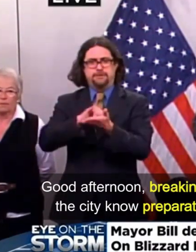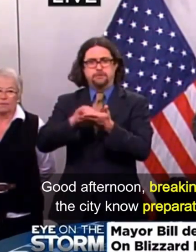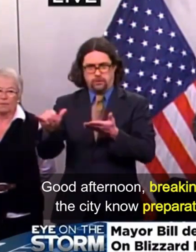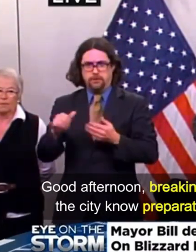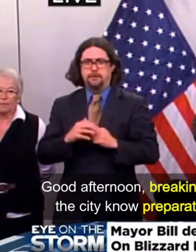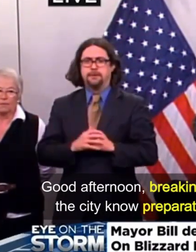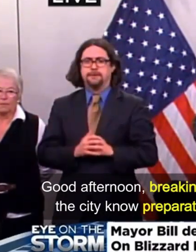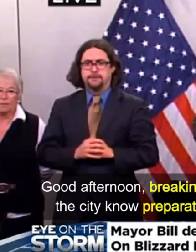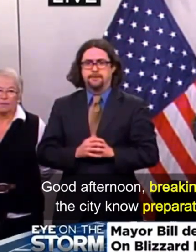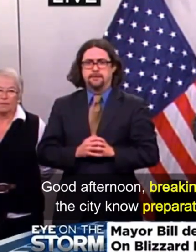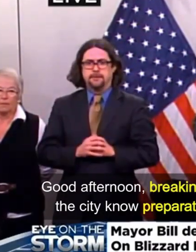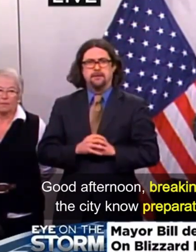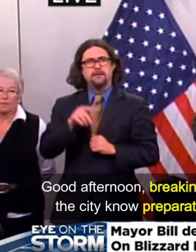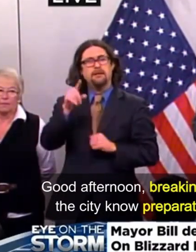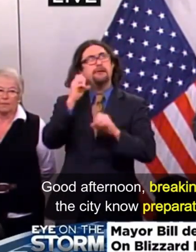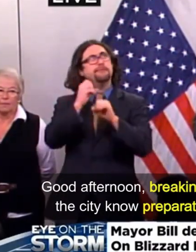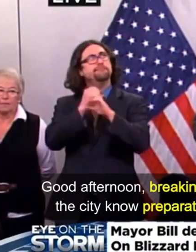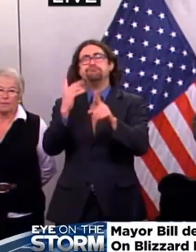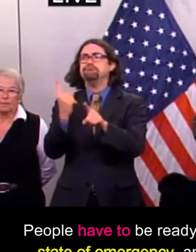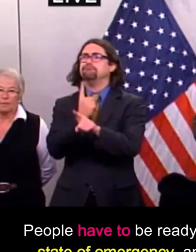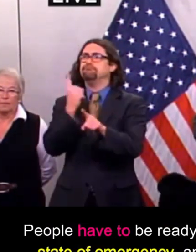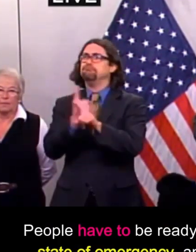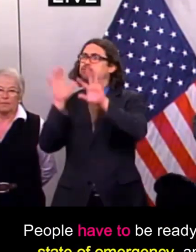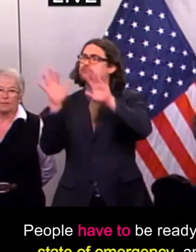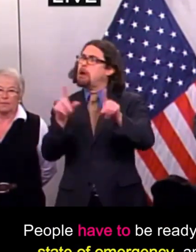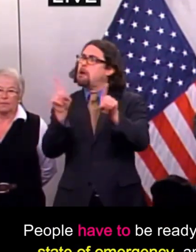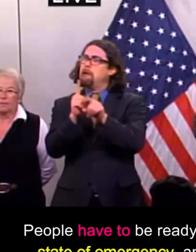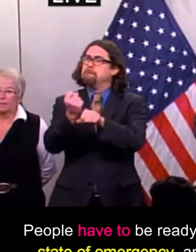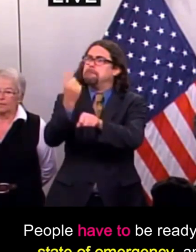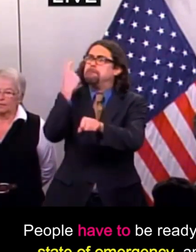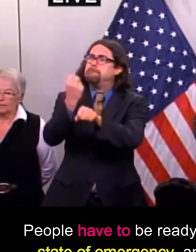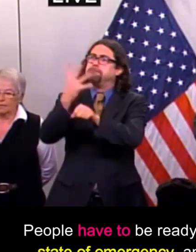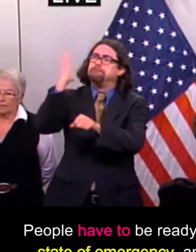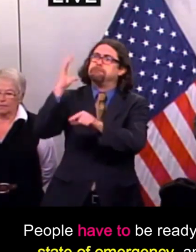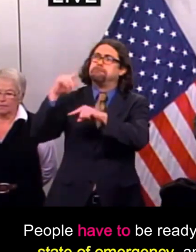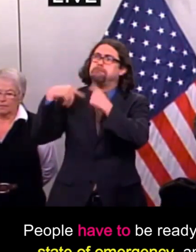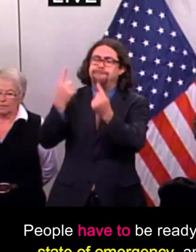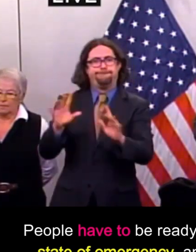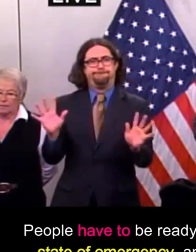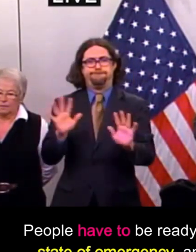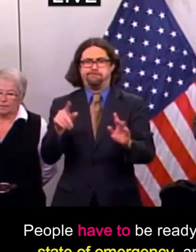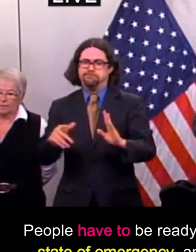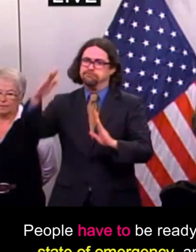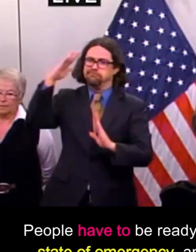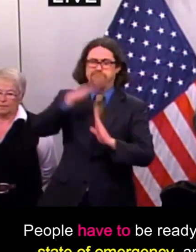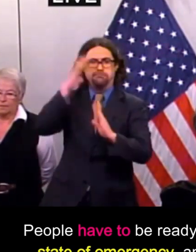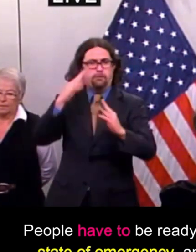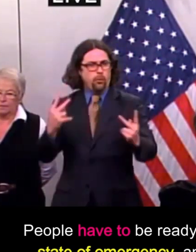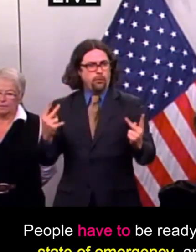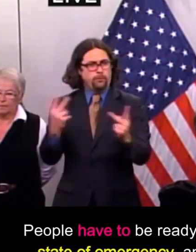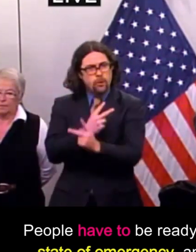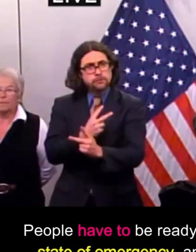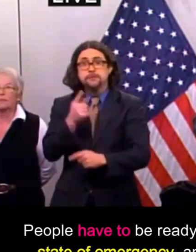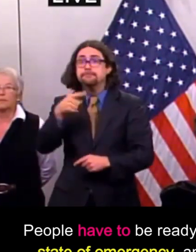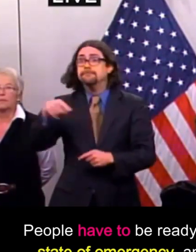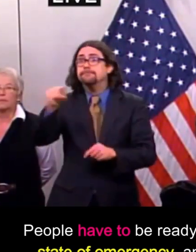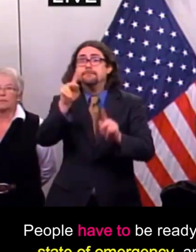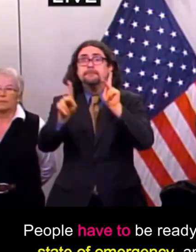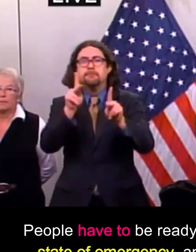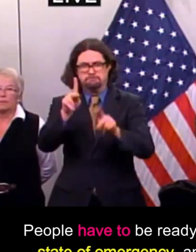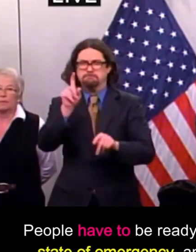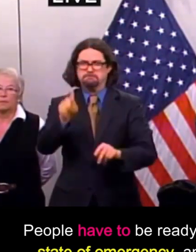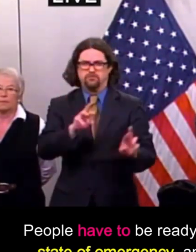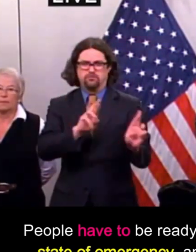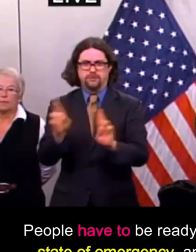for the heavy snow and blizzard. Let's listen. ...indications worse, and people have to be ready. We are